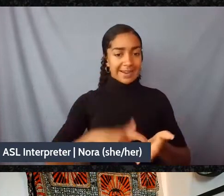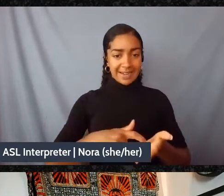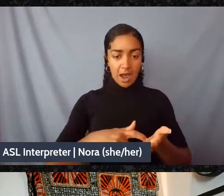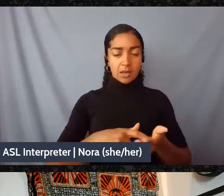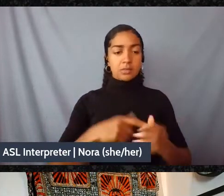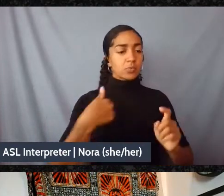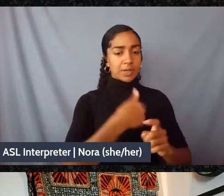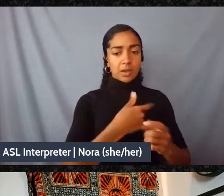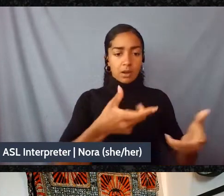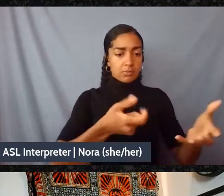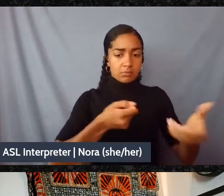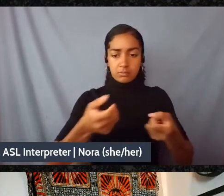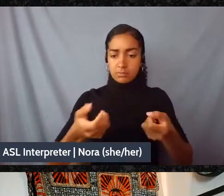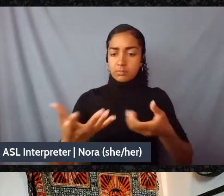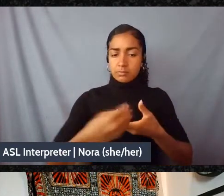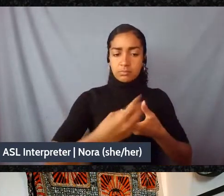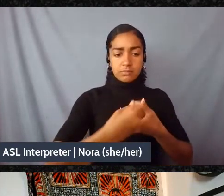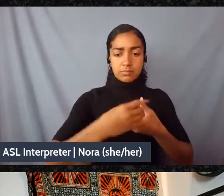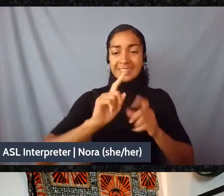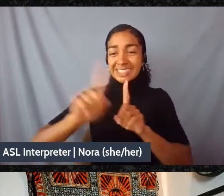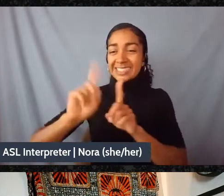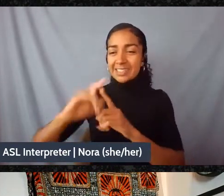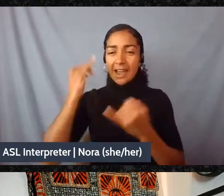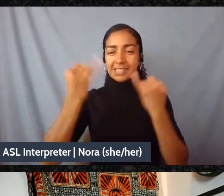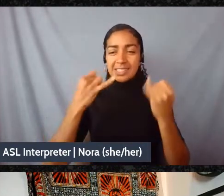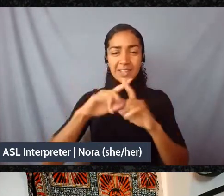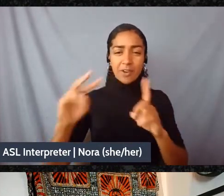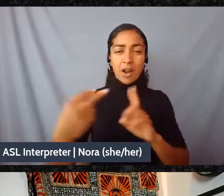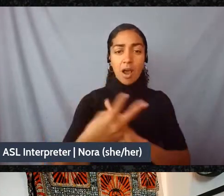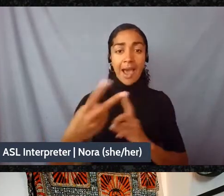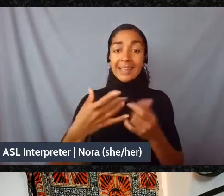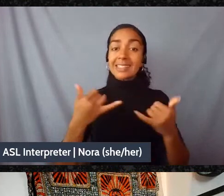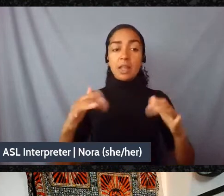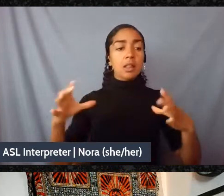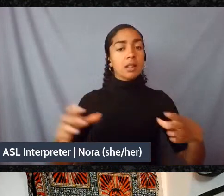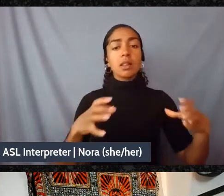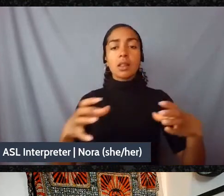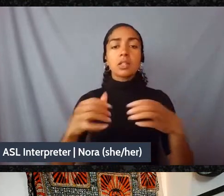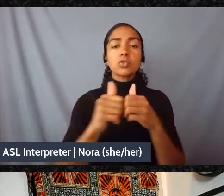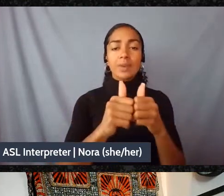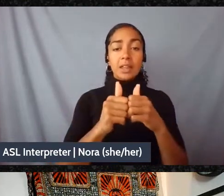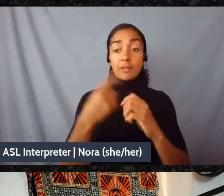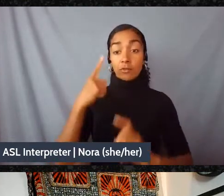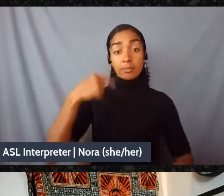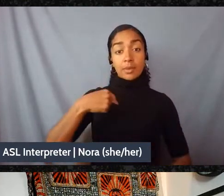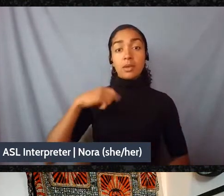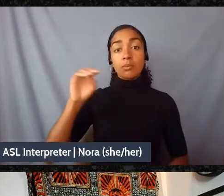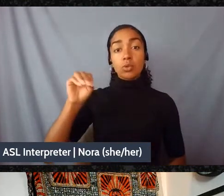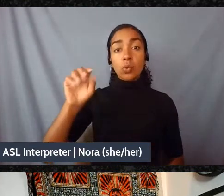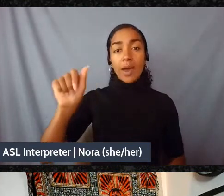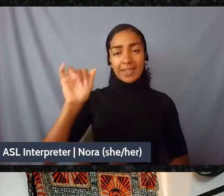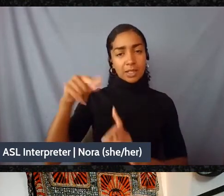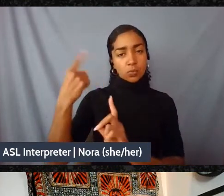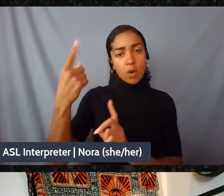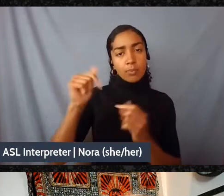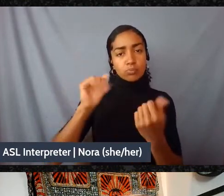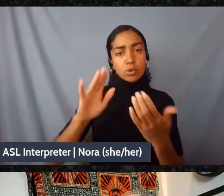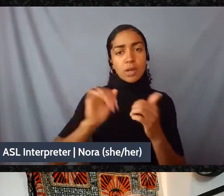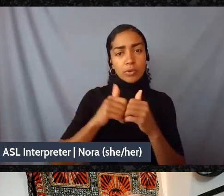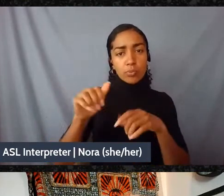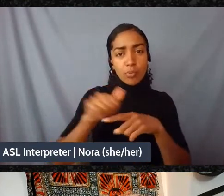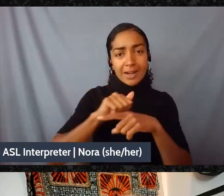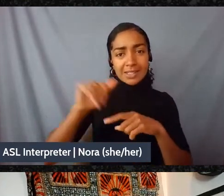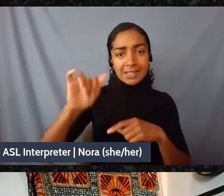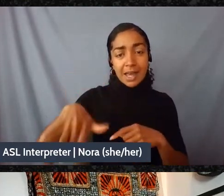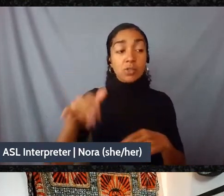and that means, you know, for me, mutual aid is like, oh, this is how we can practice that. You don't, you know, when someone's saying, here's a need I have, you're not like, well, what is your entire